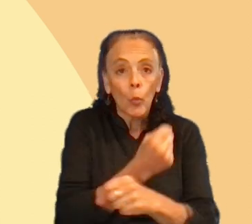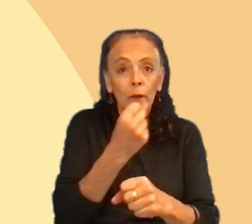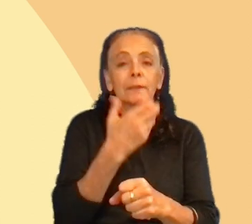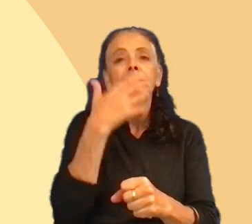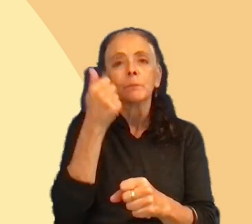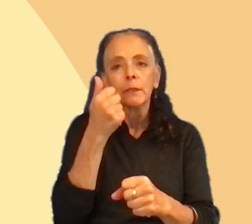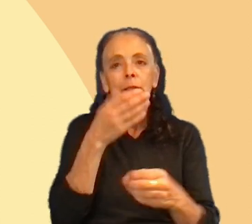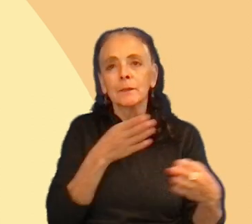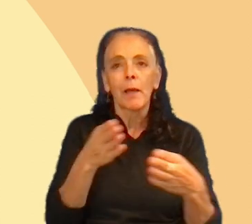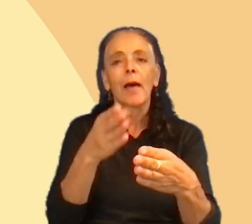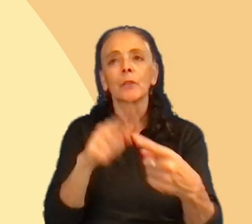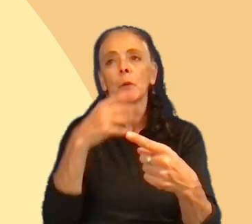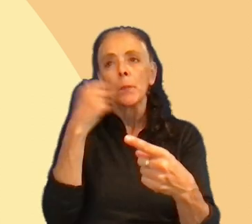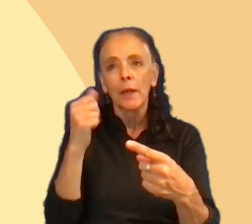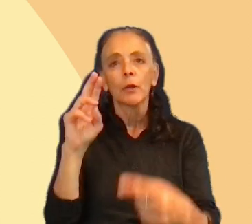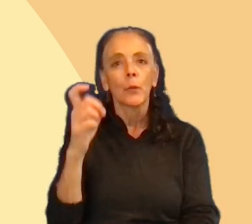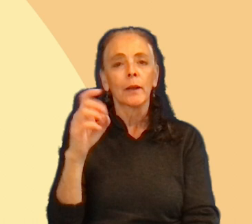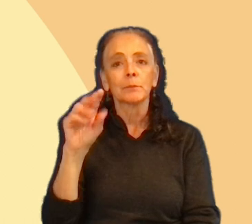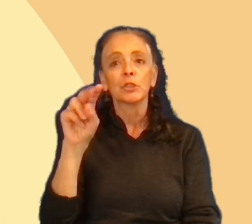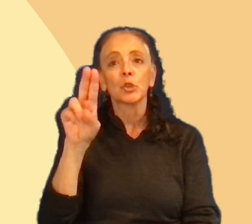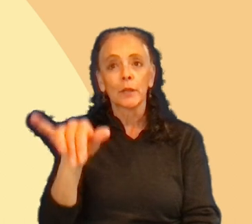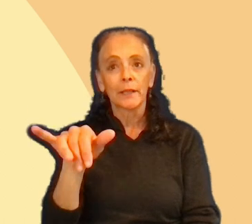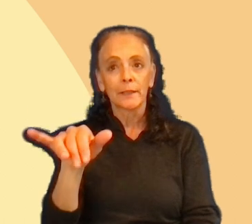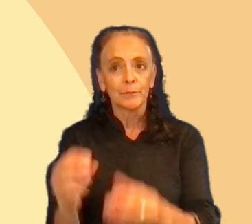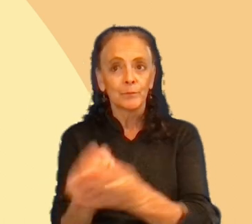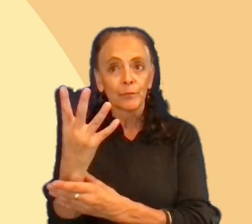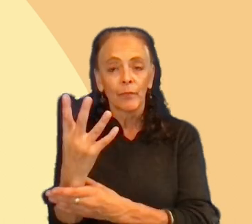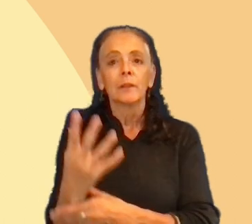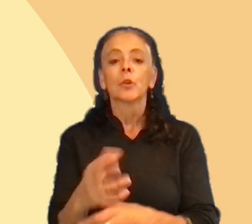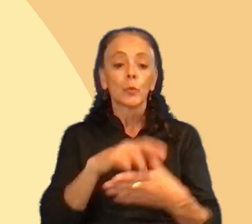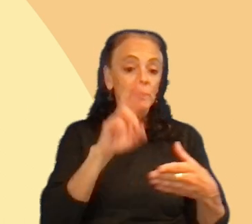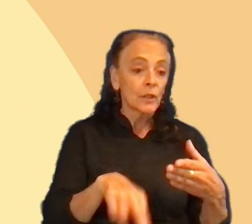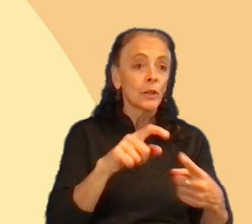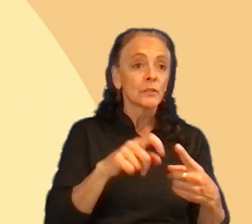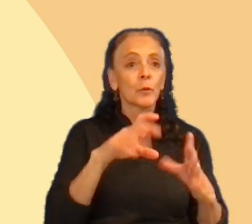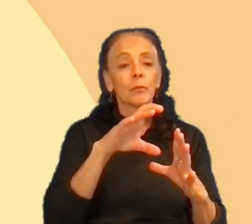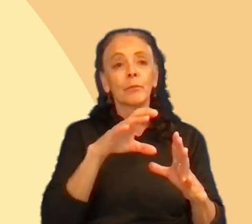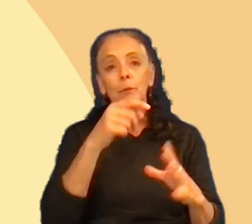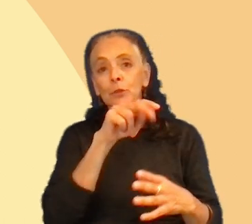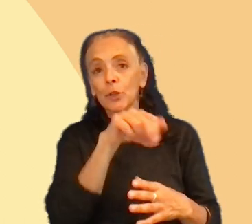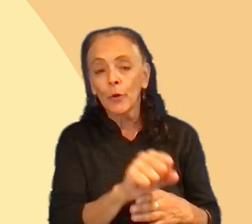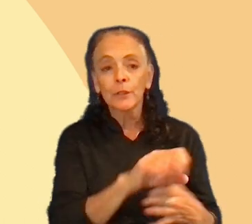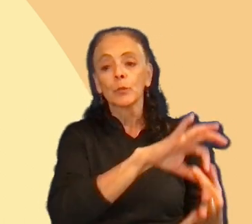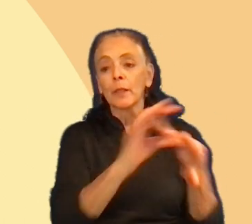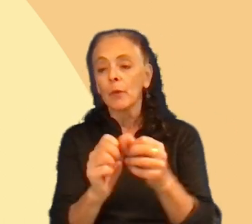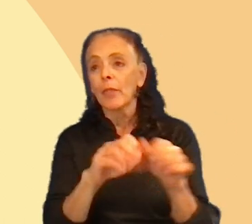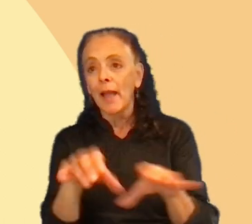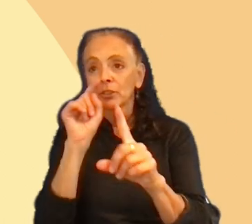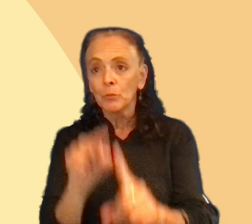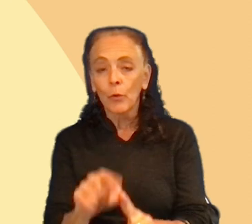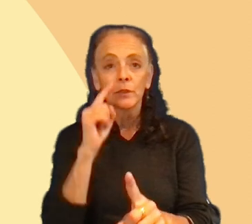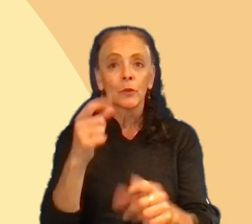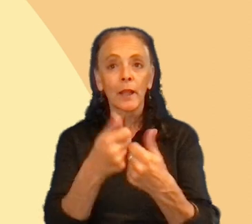maturity. So the results from this persona and relating them to action points inside our game development and